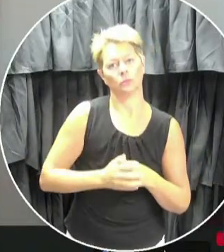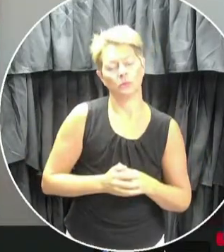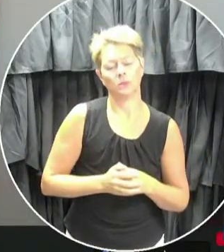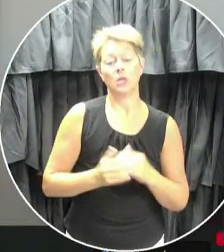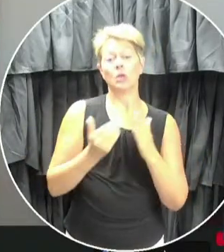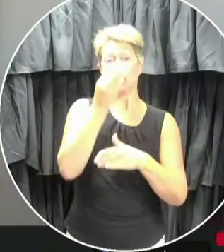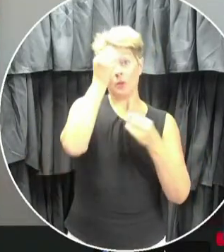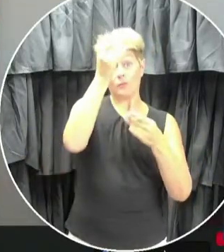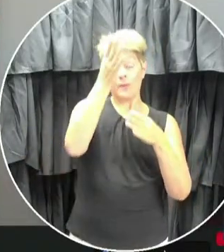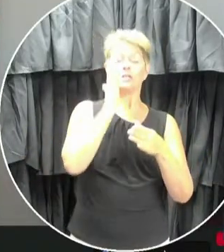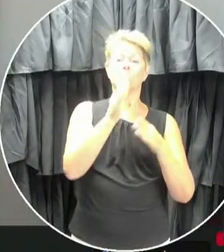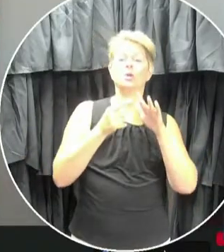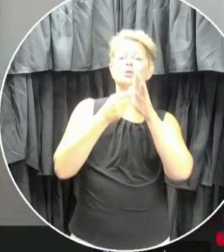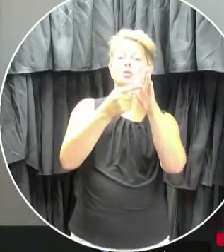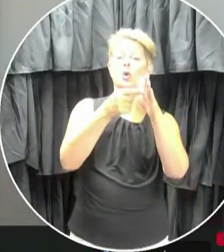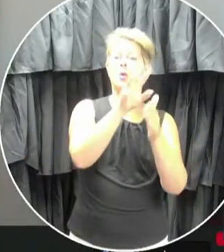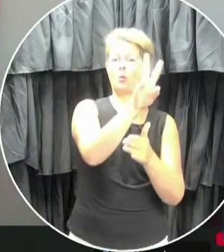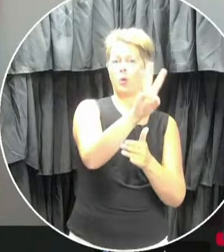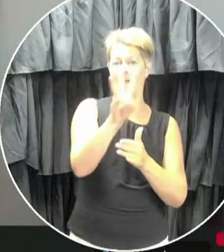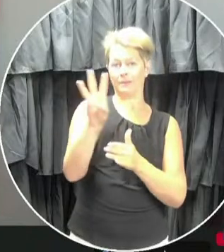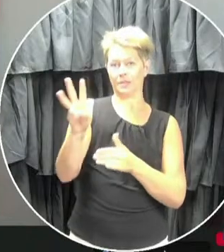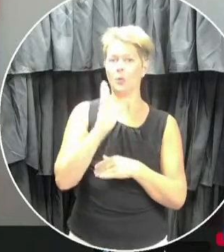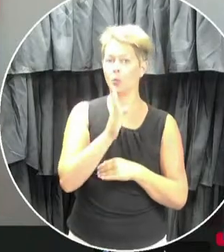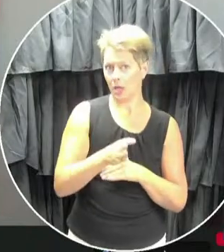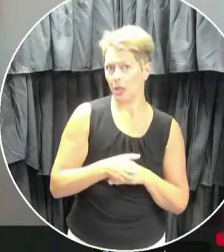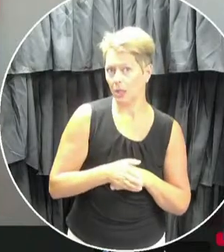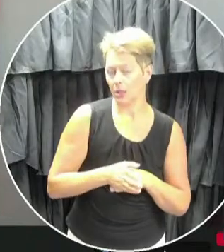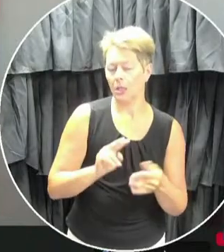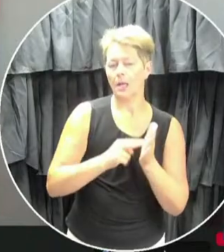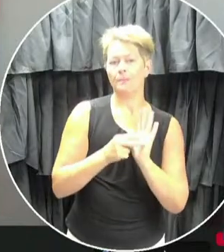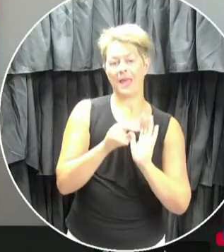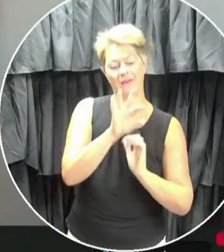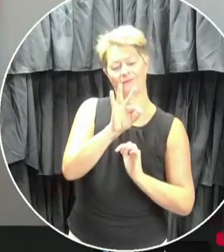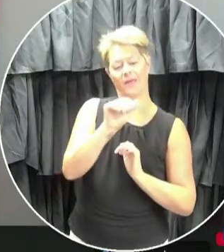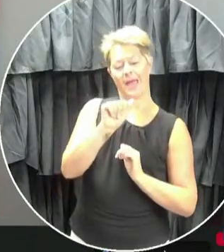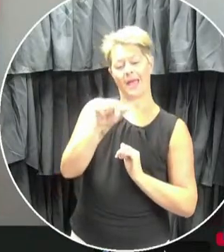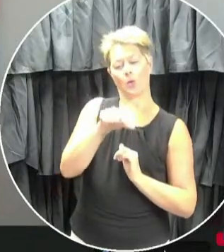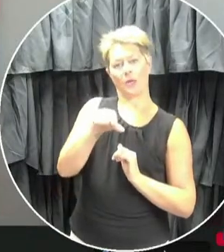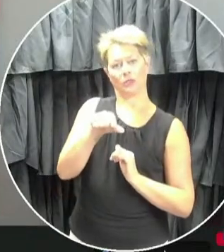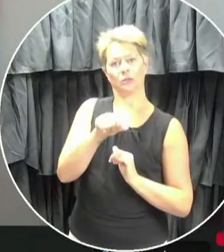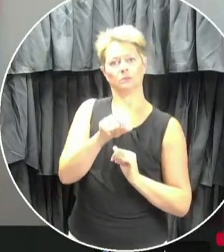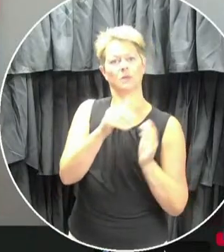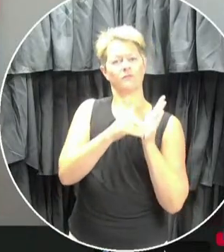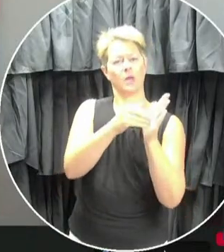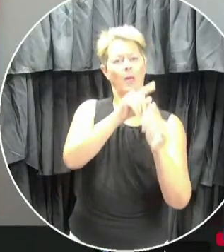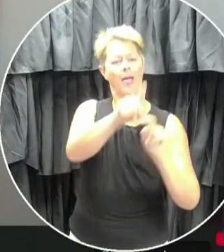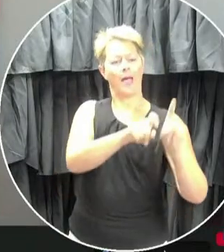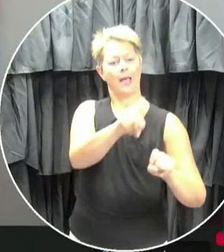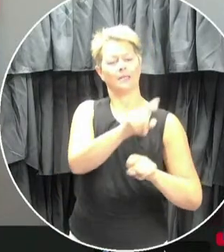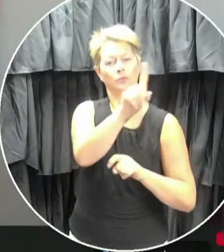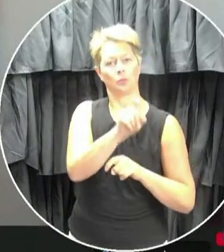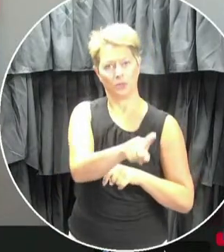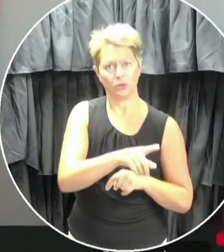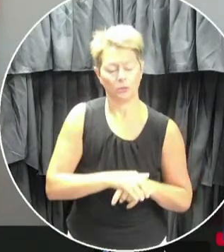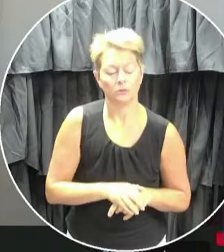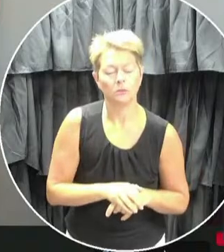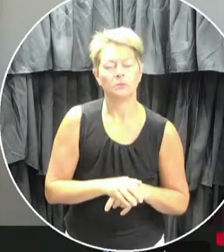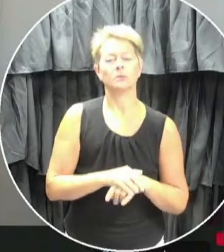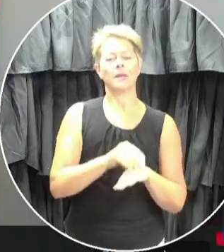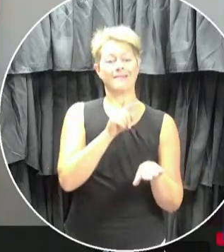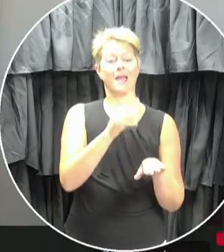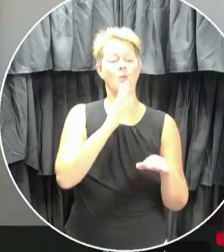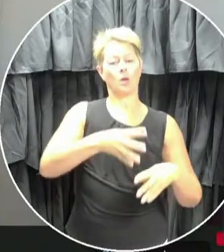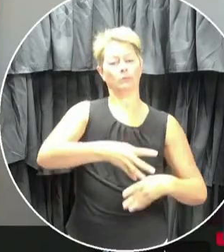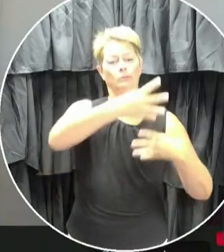reflected on our website, which includes a frequently asked questions section, which will be updated regularly as we move into the new